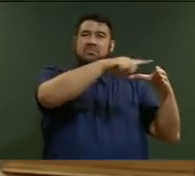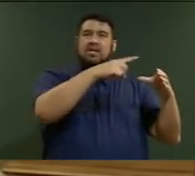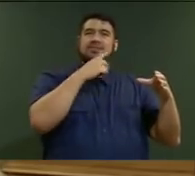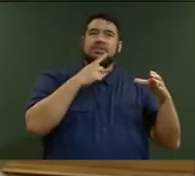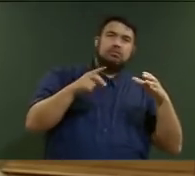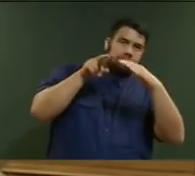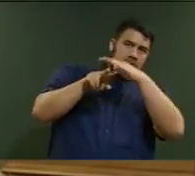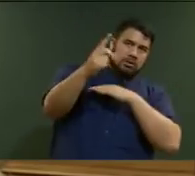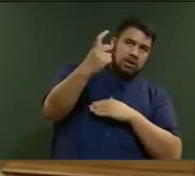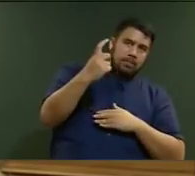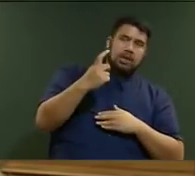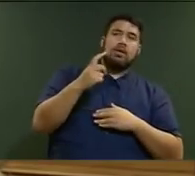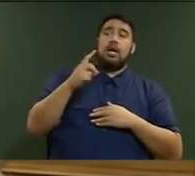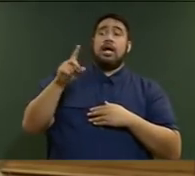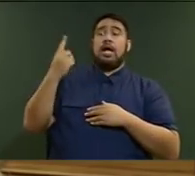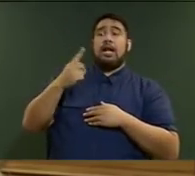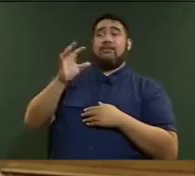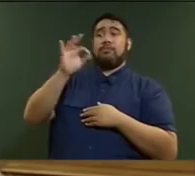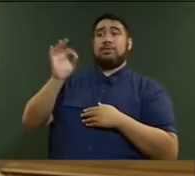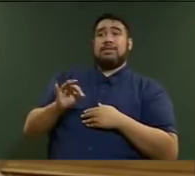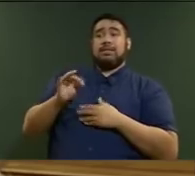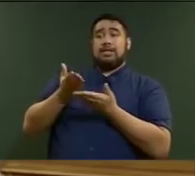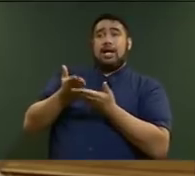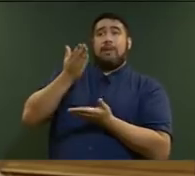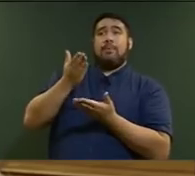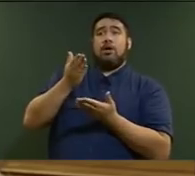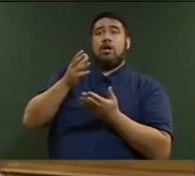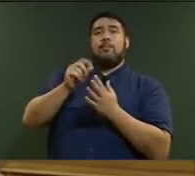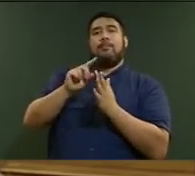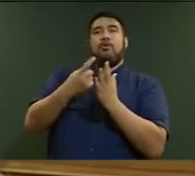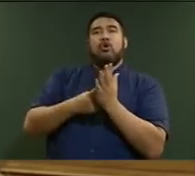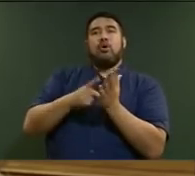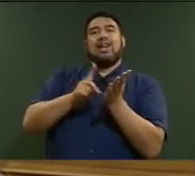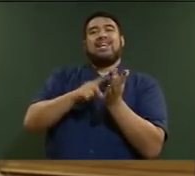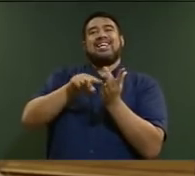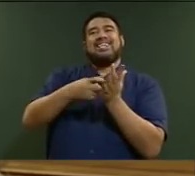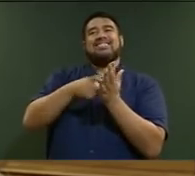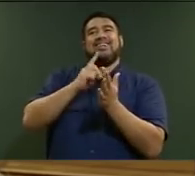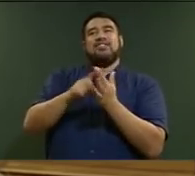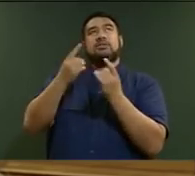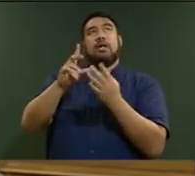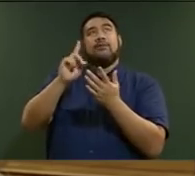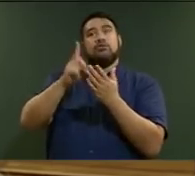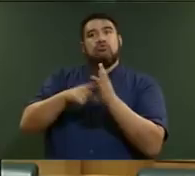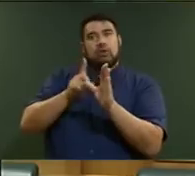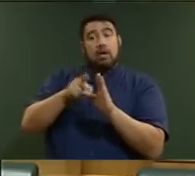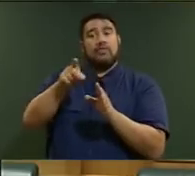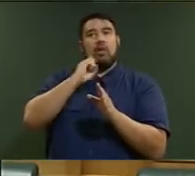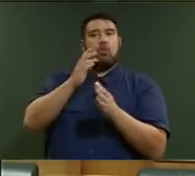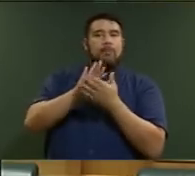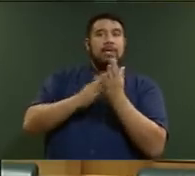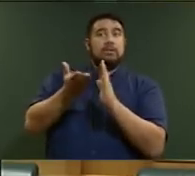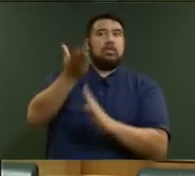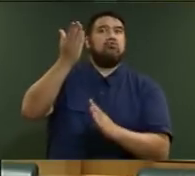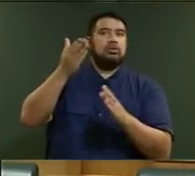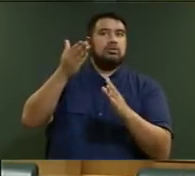ahead of the $0.11 per litre Auckland regional fuel tax which comes into effect on July 1? I haven't seen